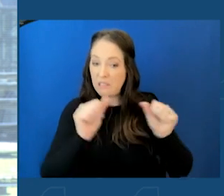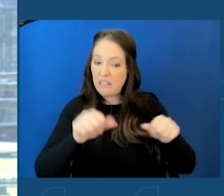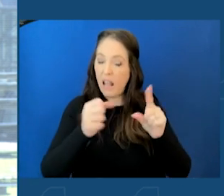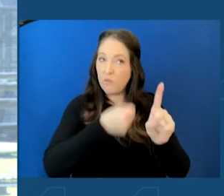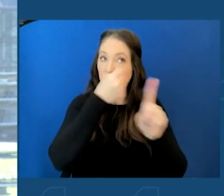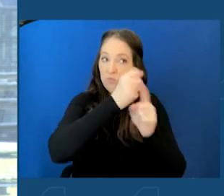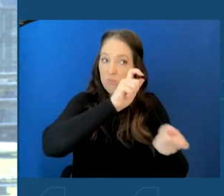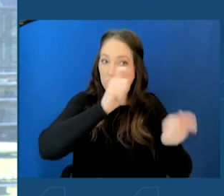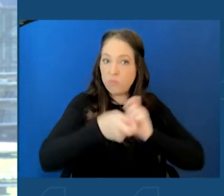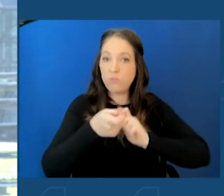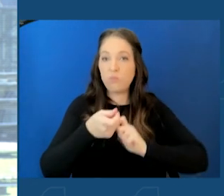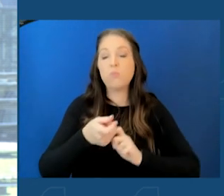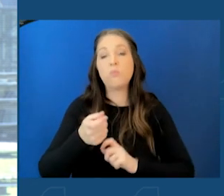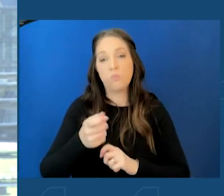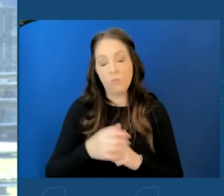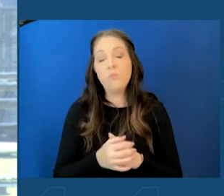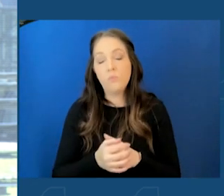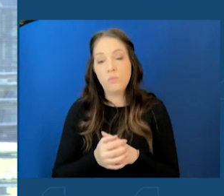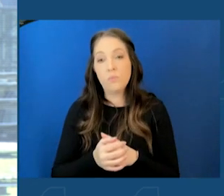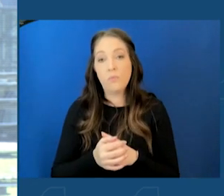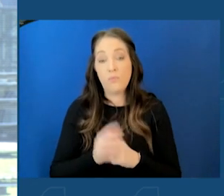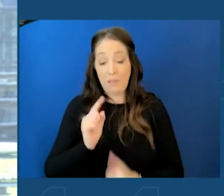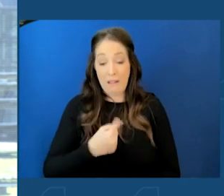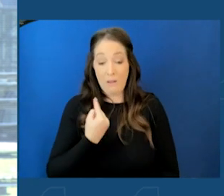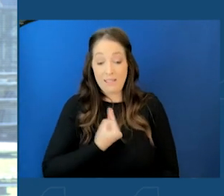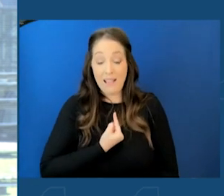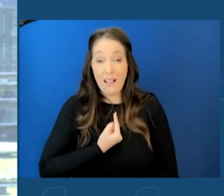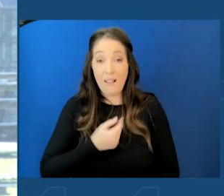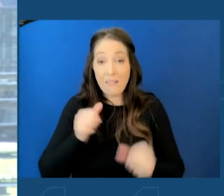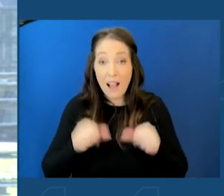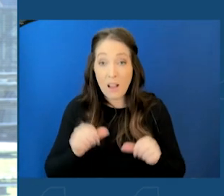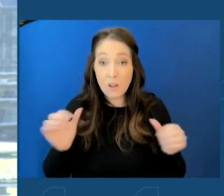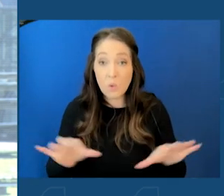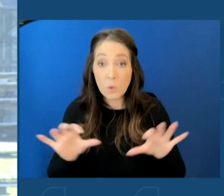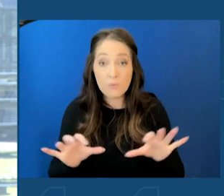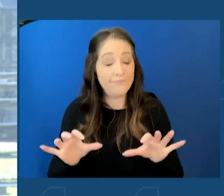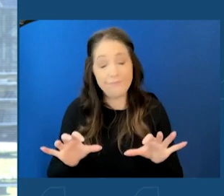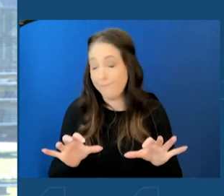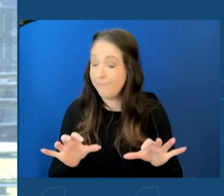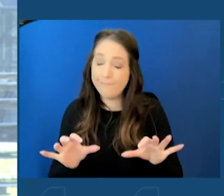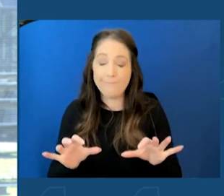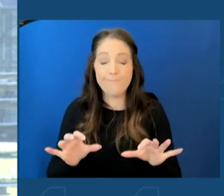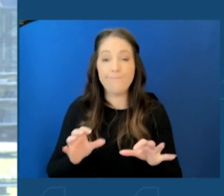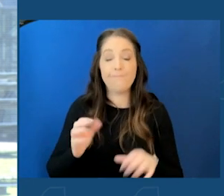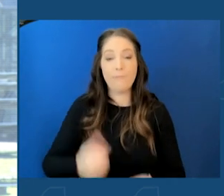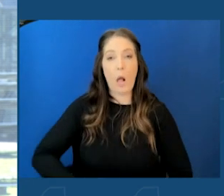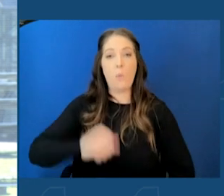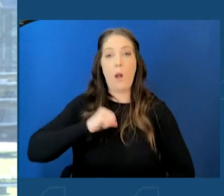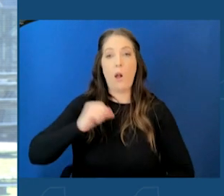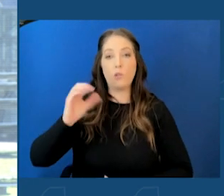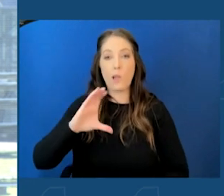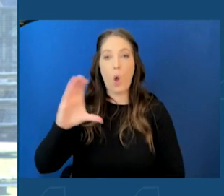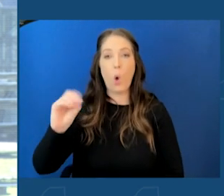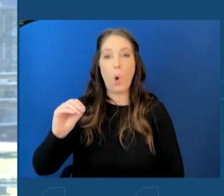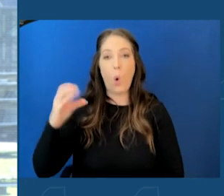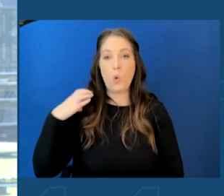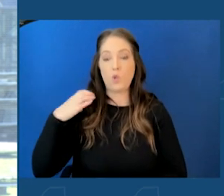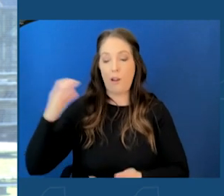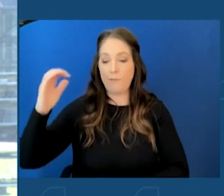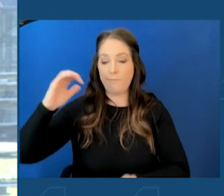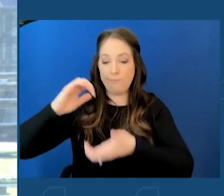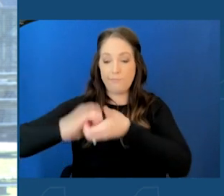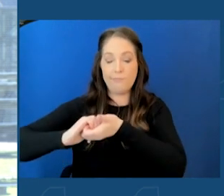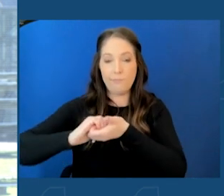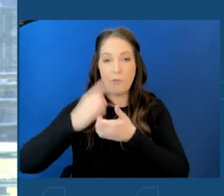we cannot do this alone. And I'm proud to be a co-chair of the U.S. Climate Alliance. I'm working closely with a state like New Jersey, because this is a